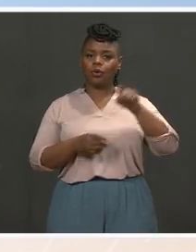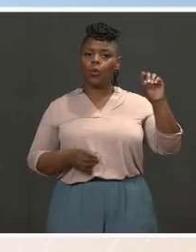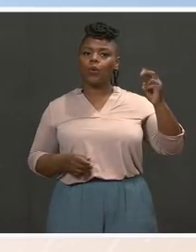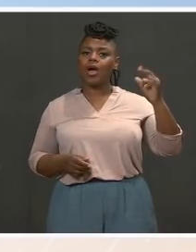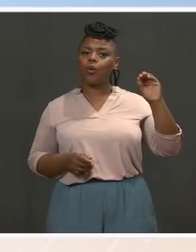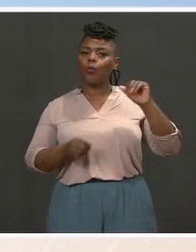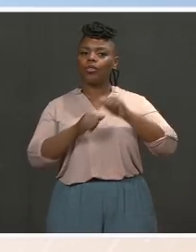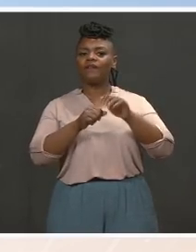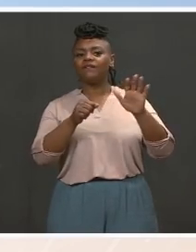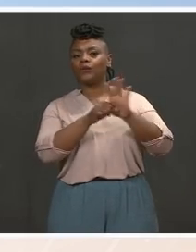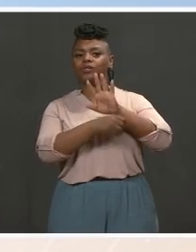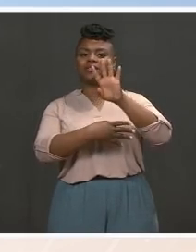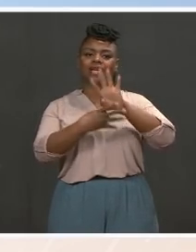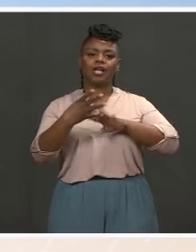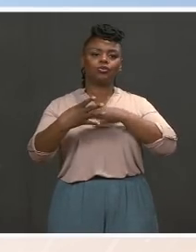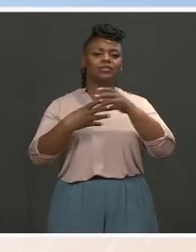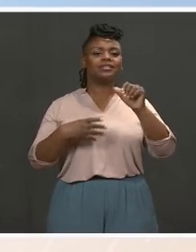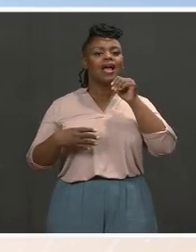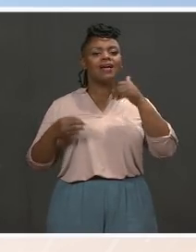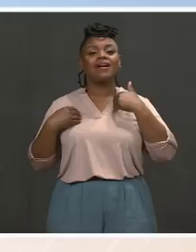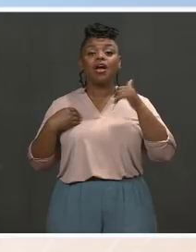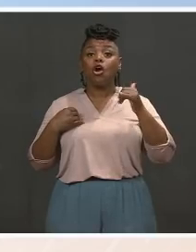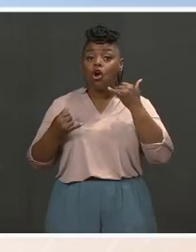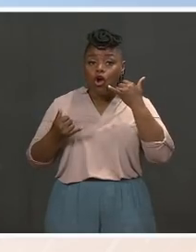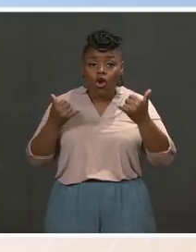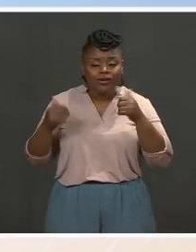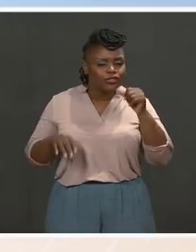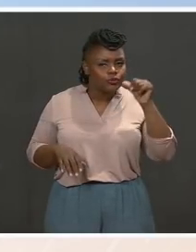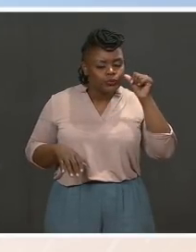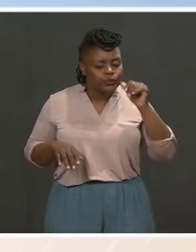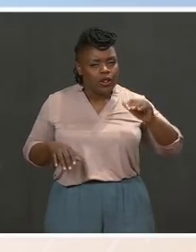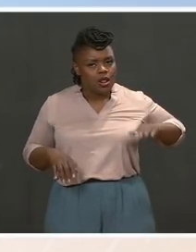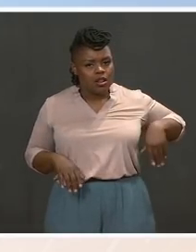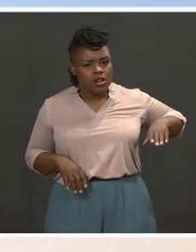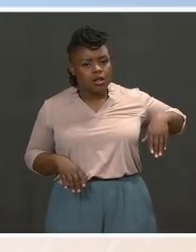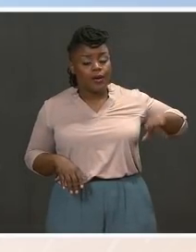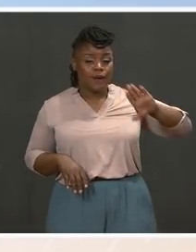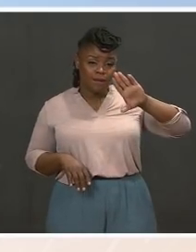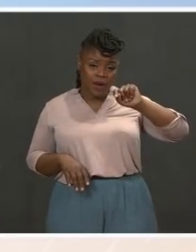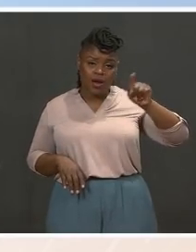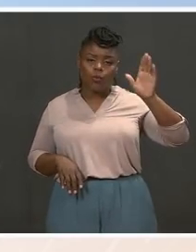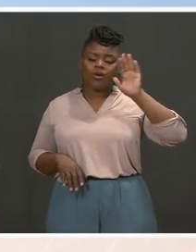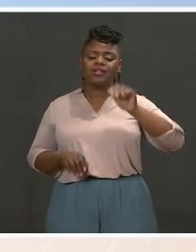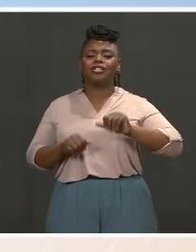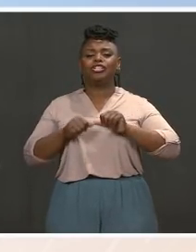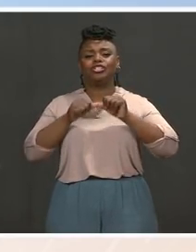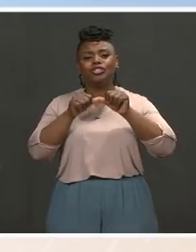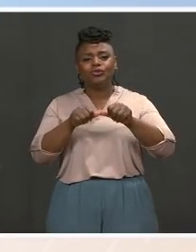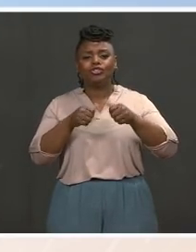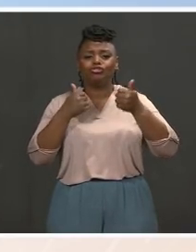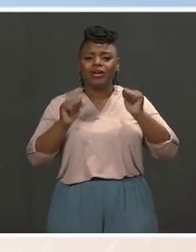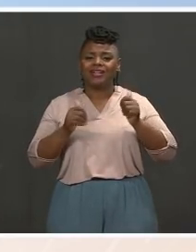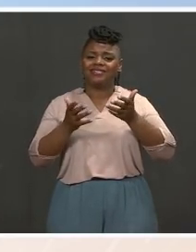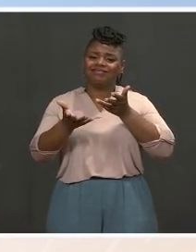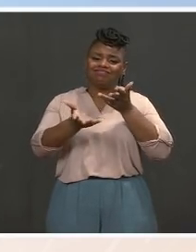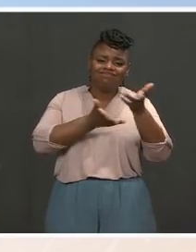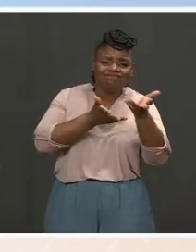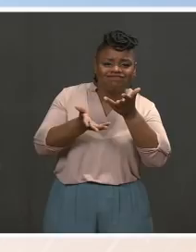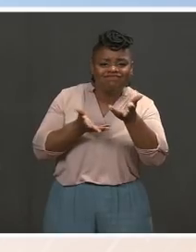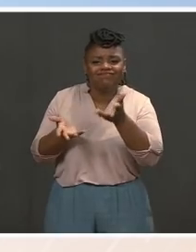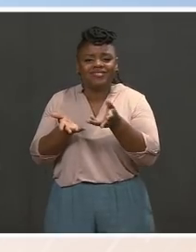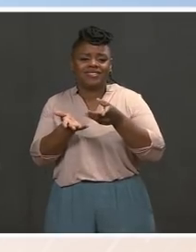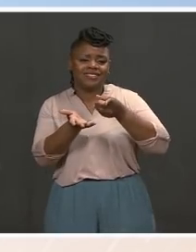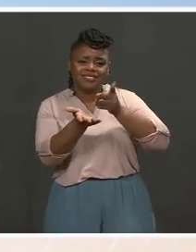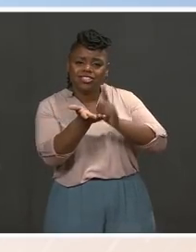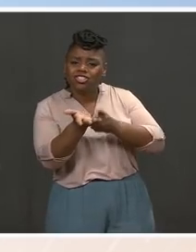don't — he didn't have any calls yesterday, but, you know, it's something that he will continue to look for ways to engage, to discuss, to advocate